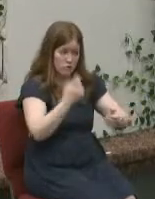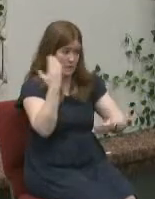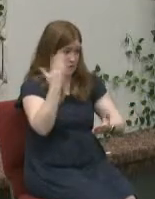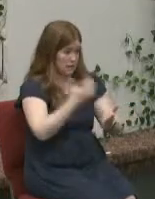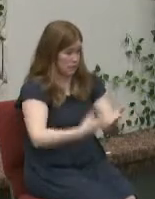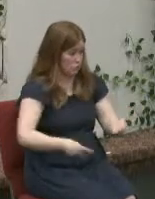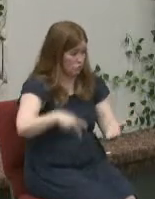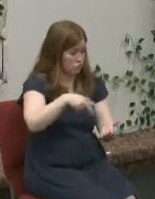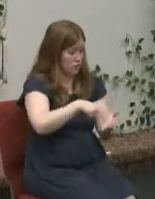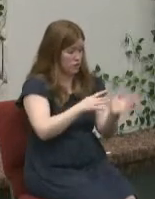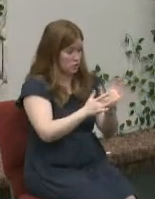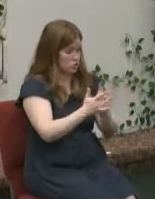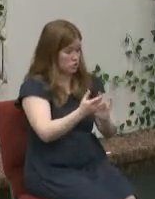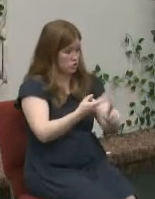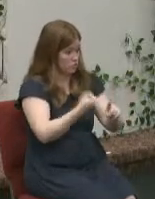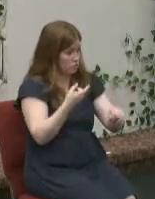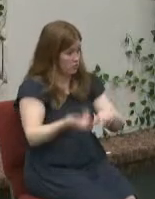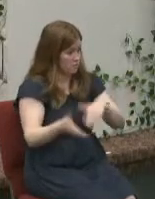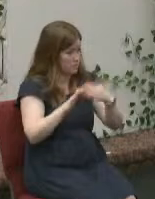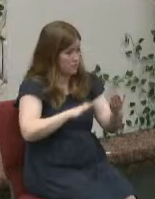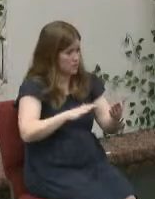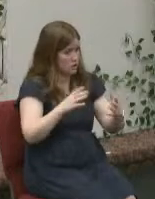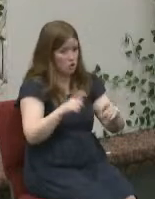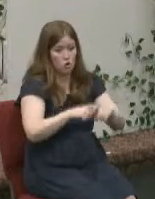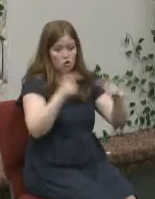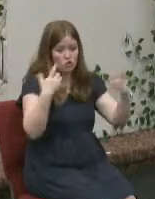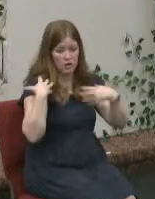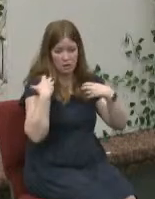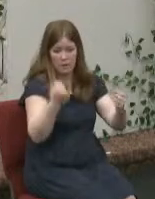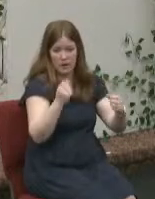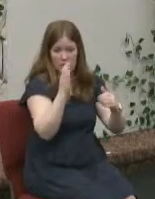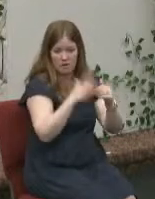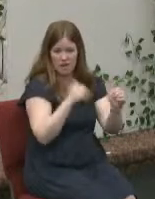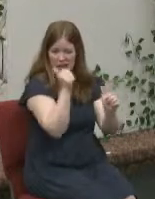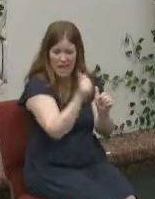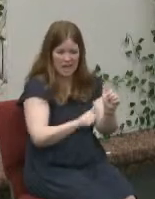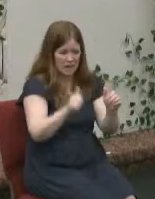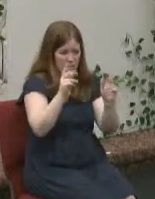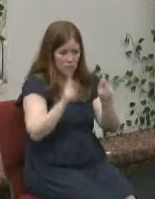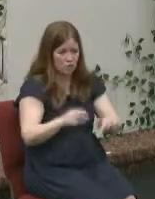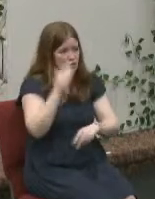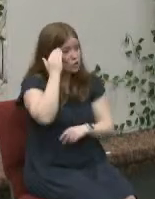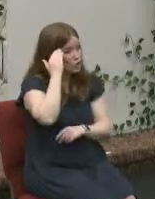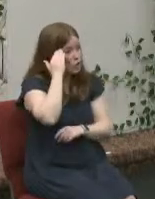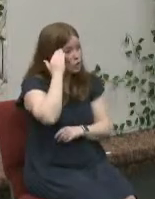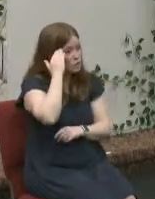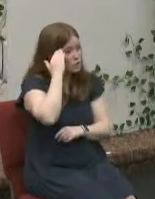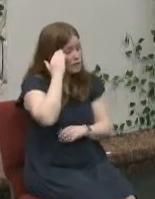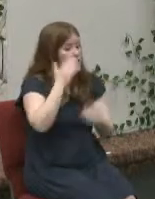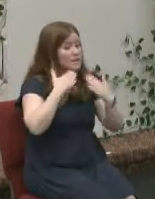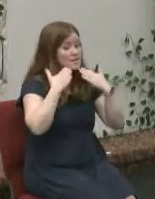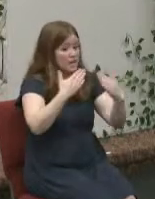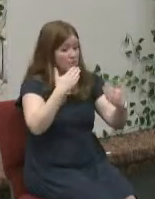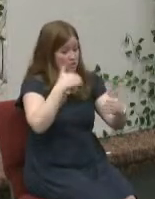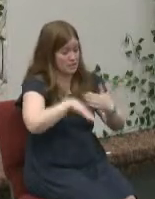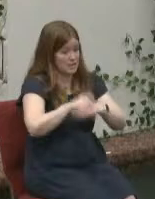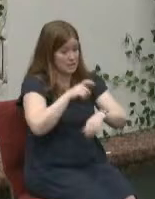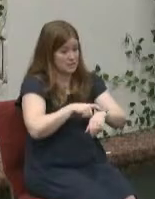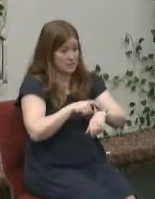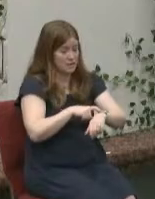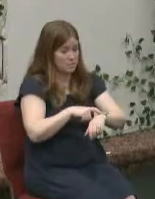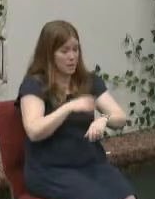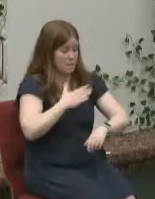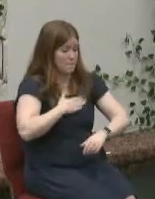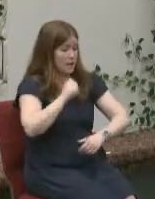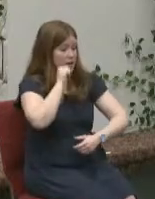the dead is greater than any power there is that man even knows thankfully in time my daughter molly